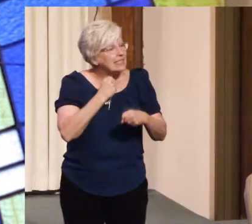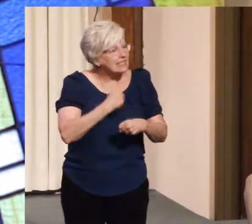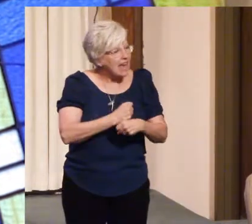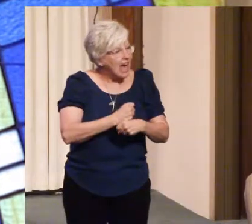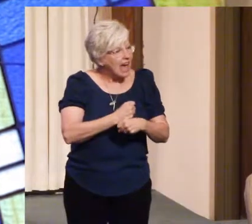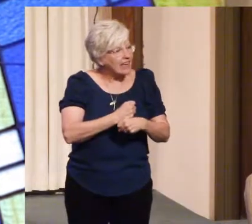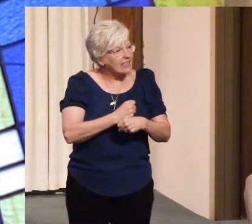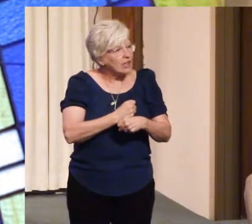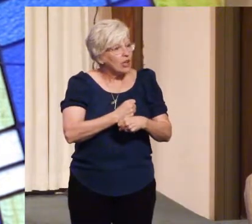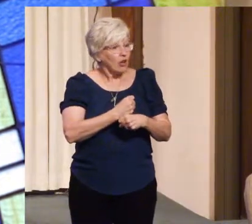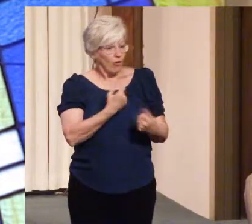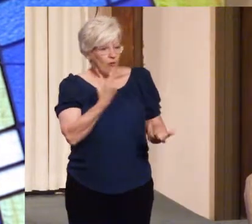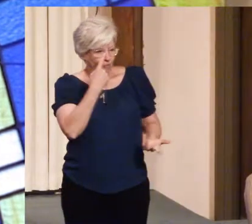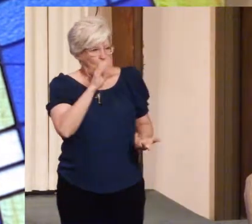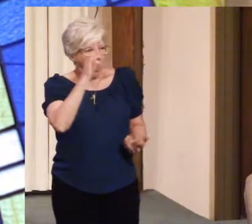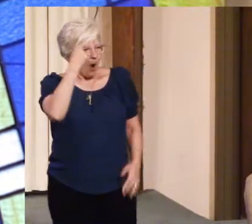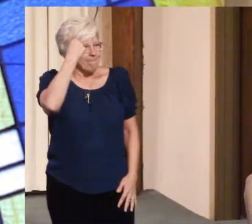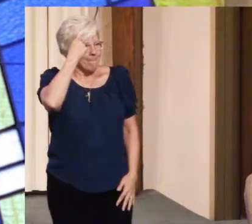in prison.